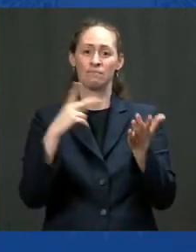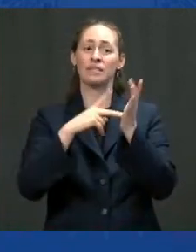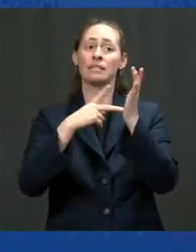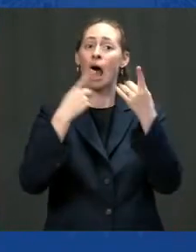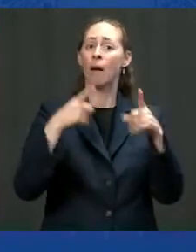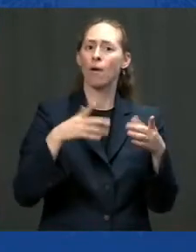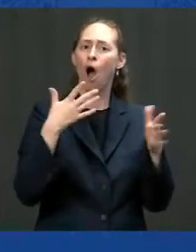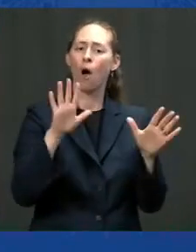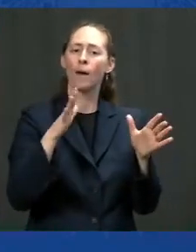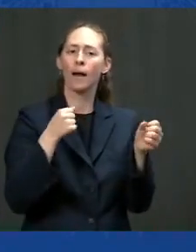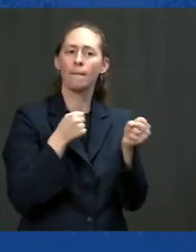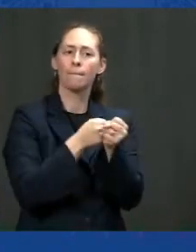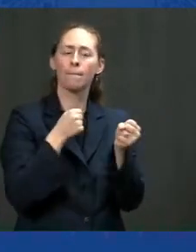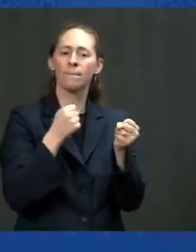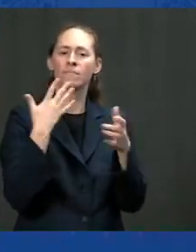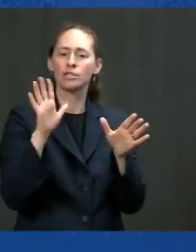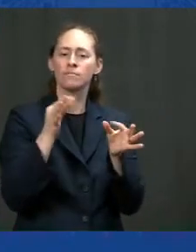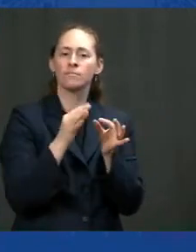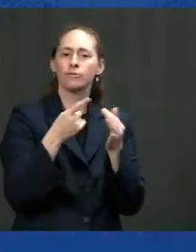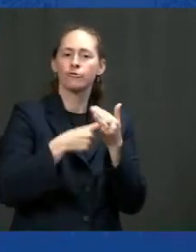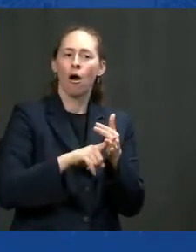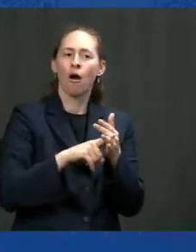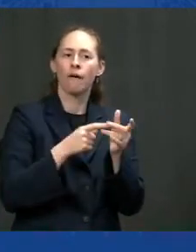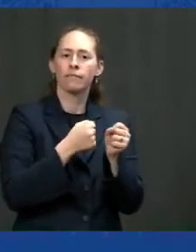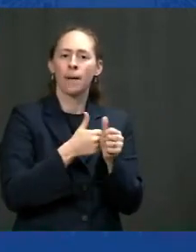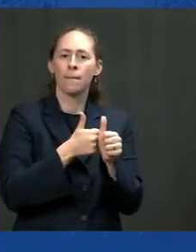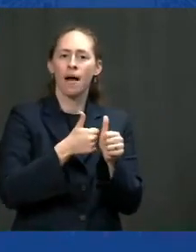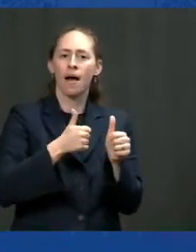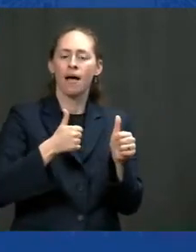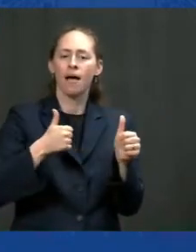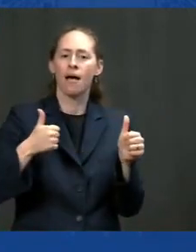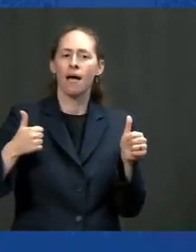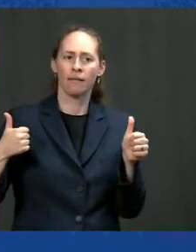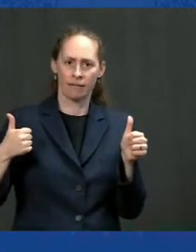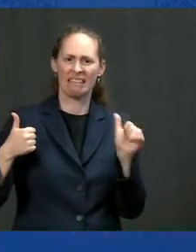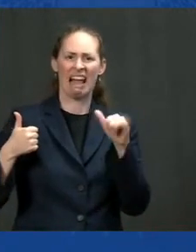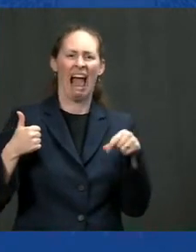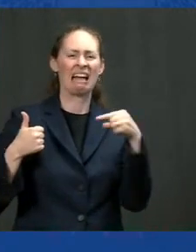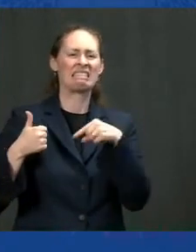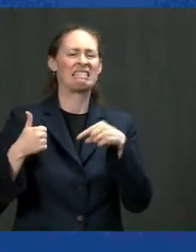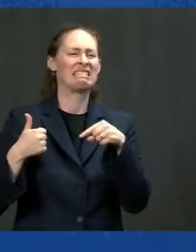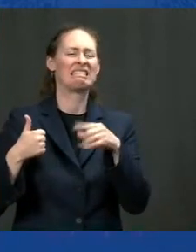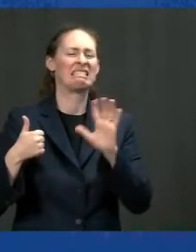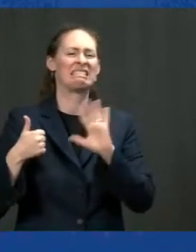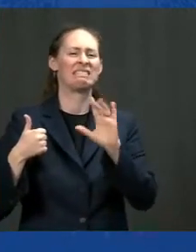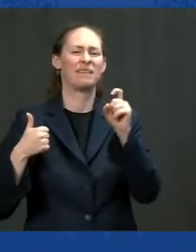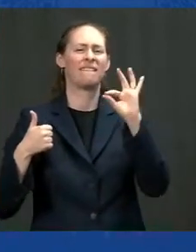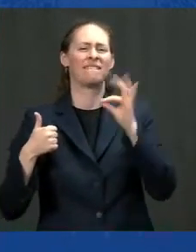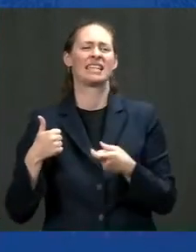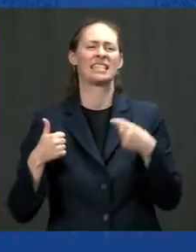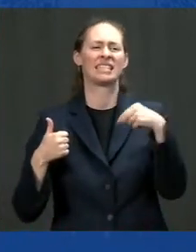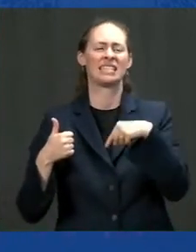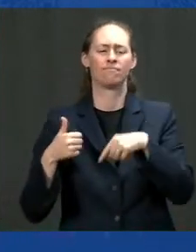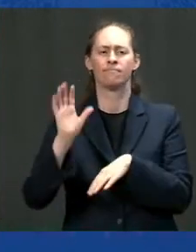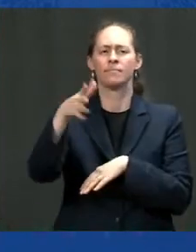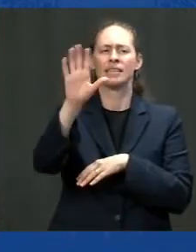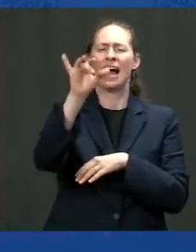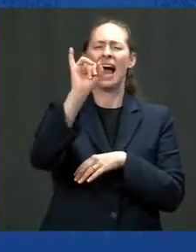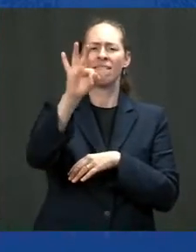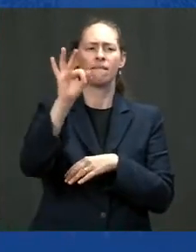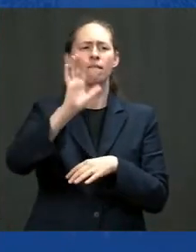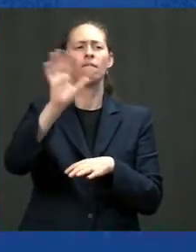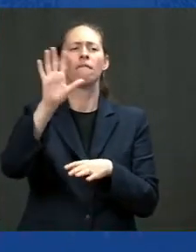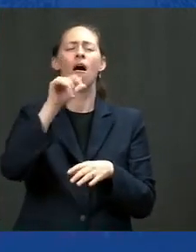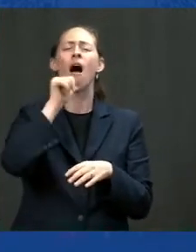start and a lot more but we found out you put kids in not not day care but